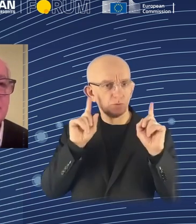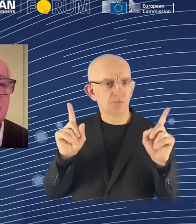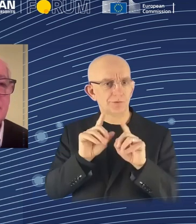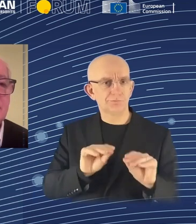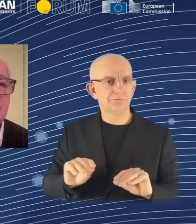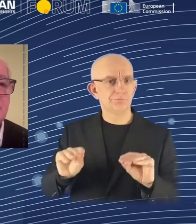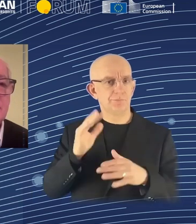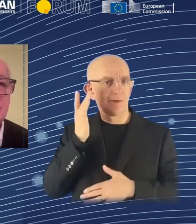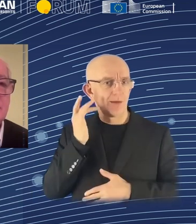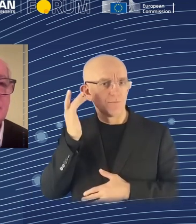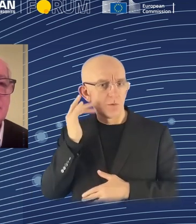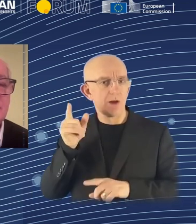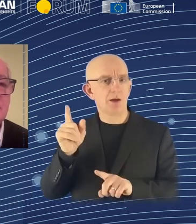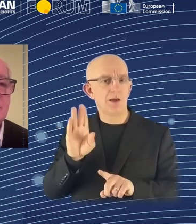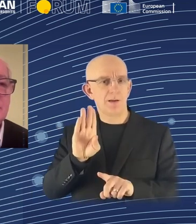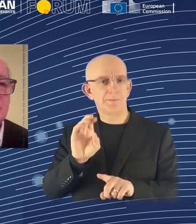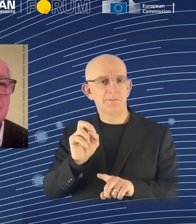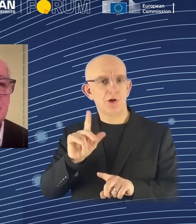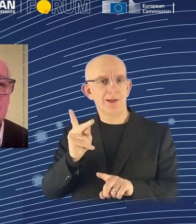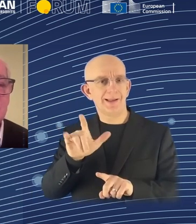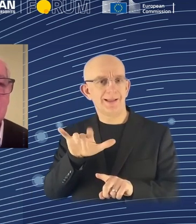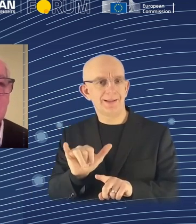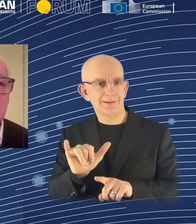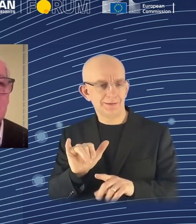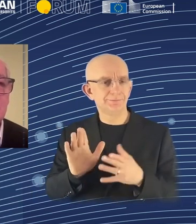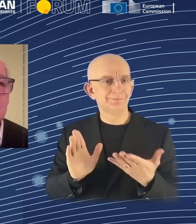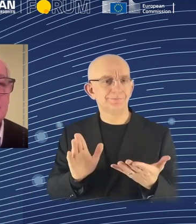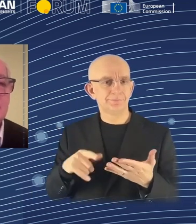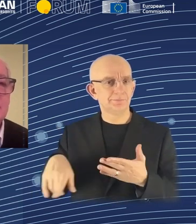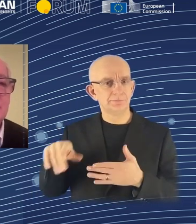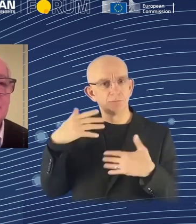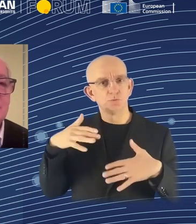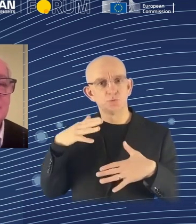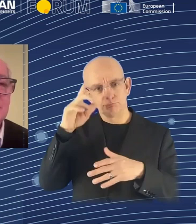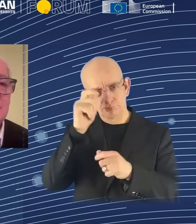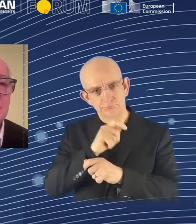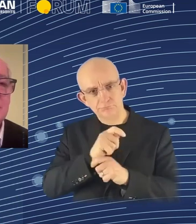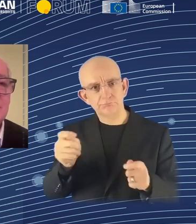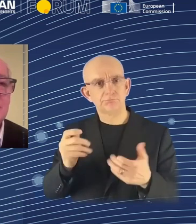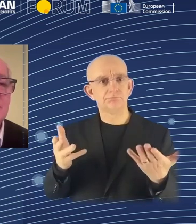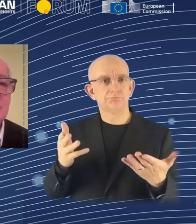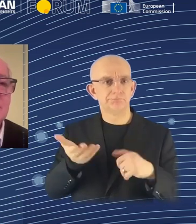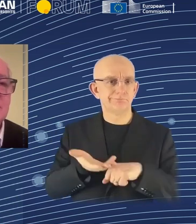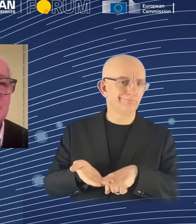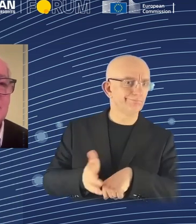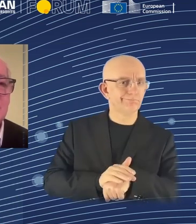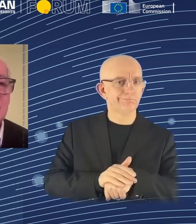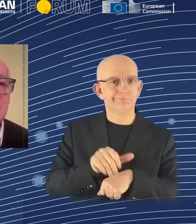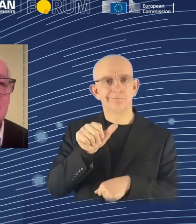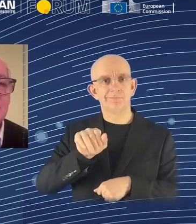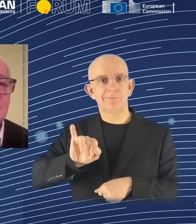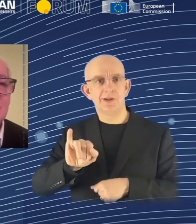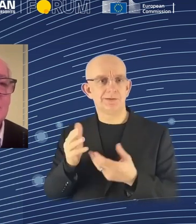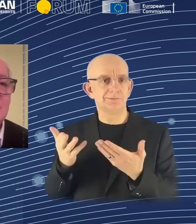intelligence. He has given interviews in which he assesses the current state of AI, its perceived threat to our lives and the